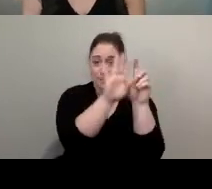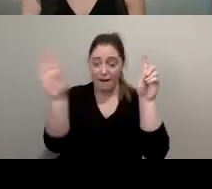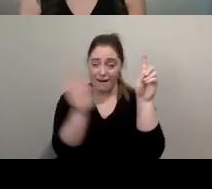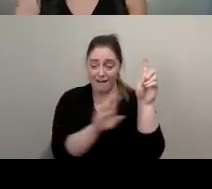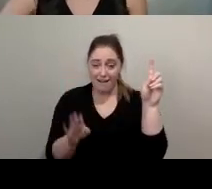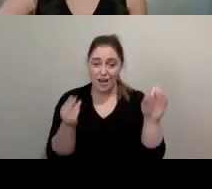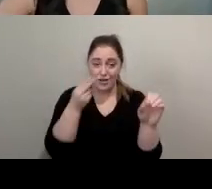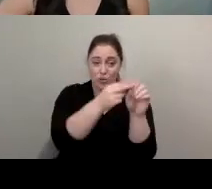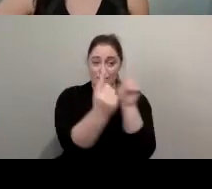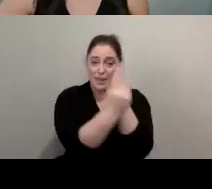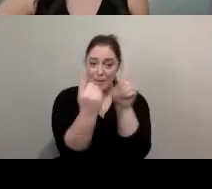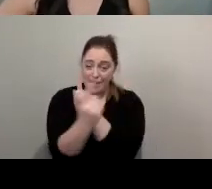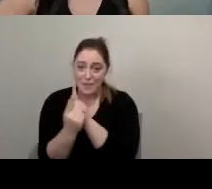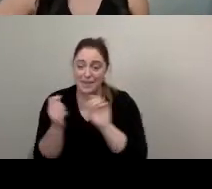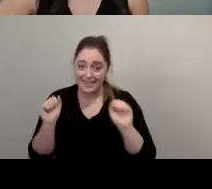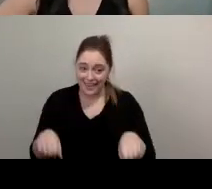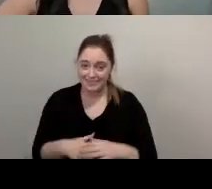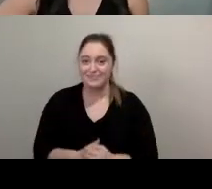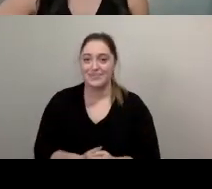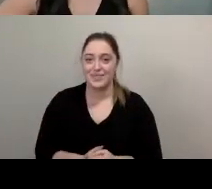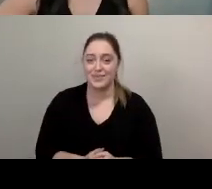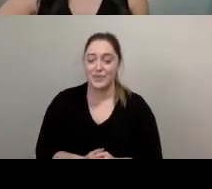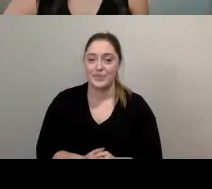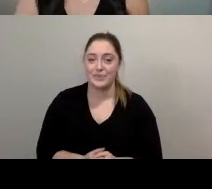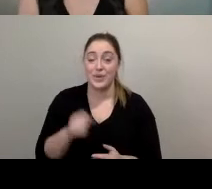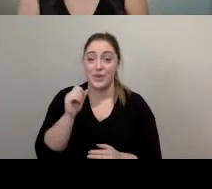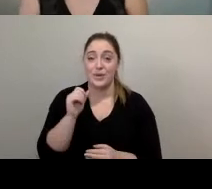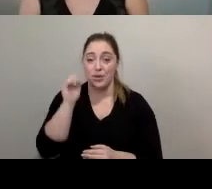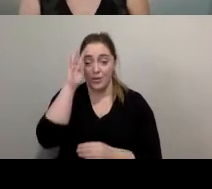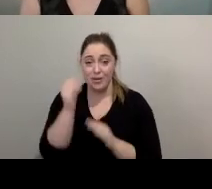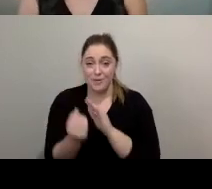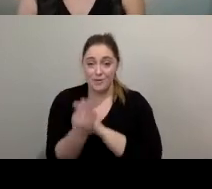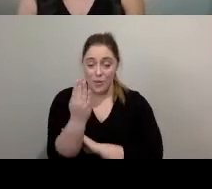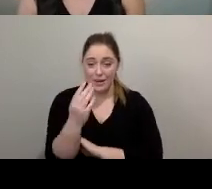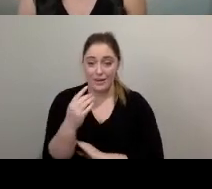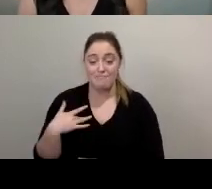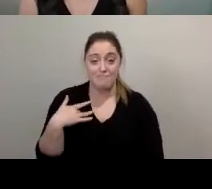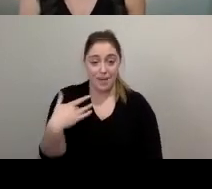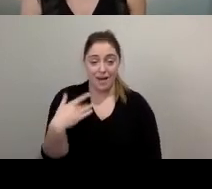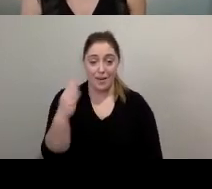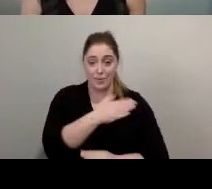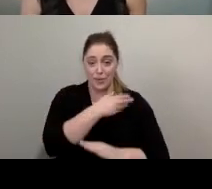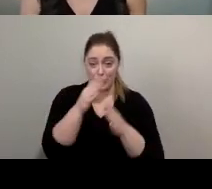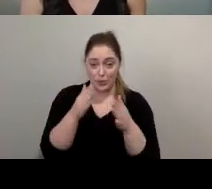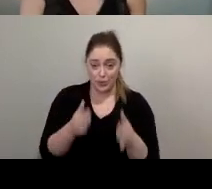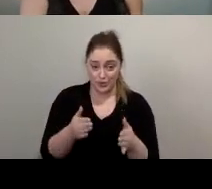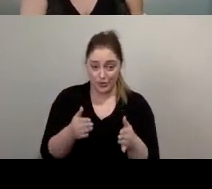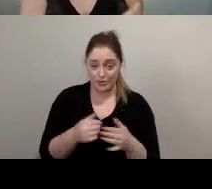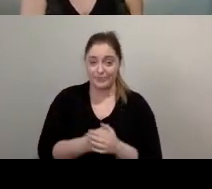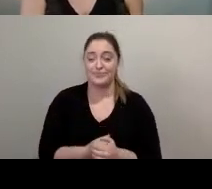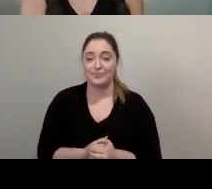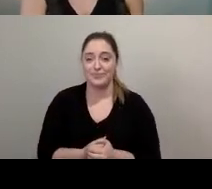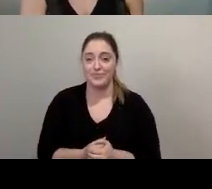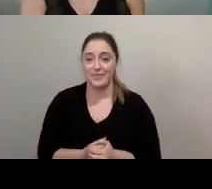our community every creative morning we also have a musical guest and today we're going to head back to